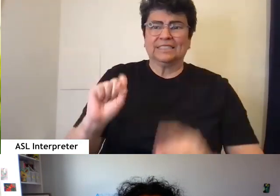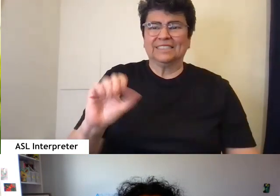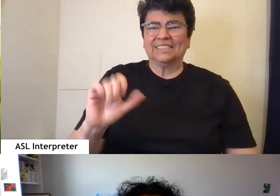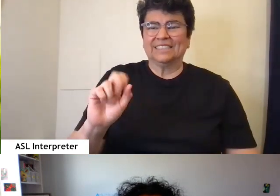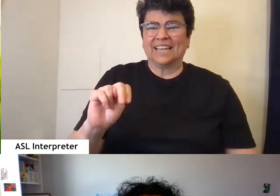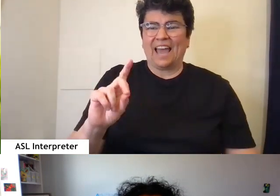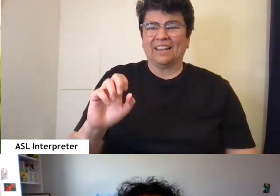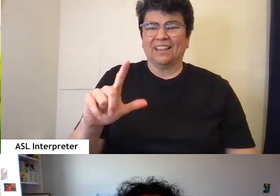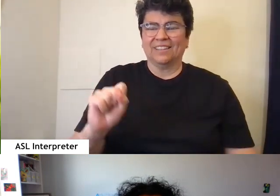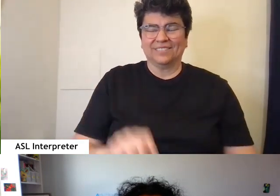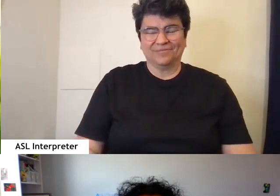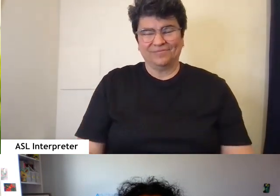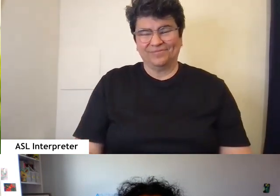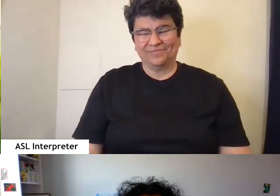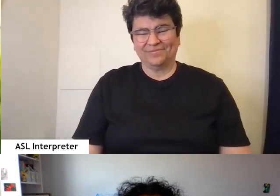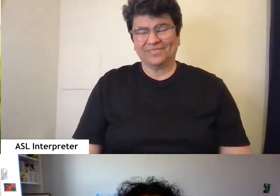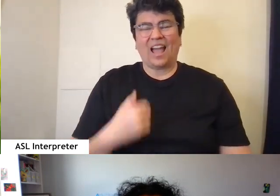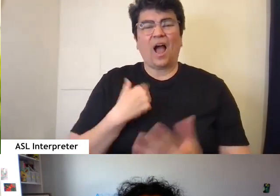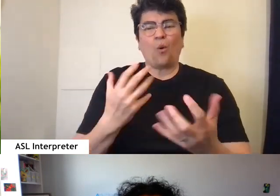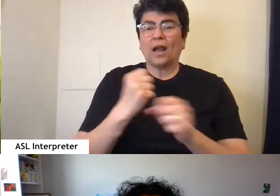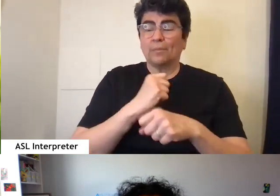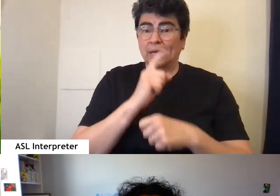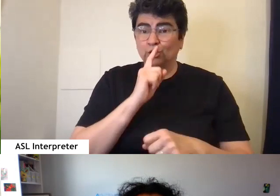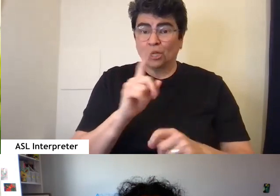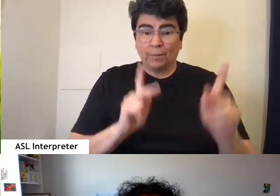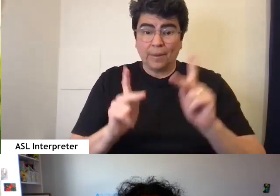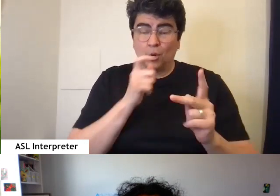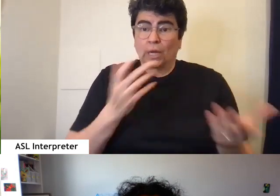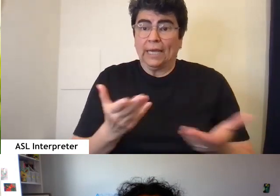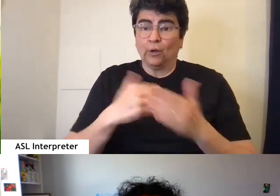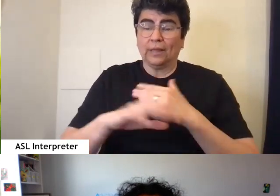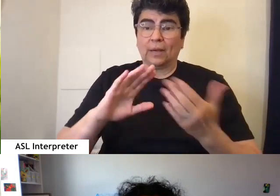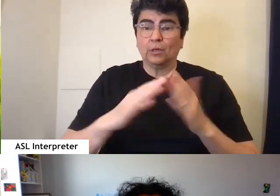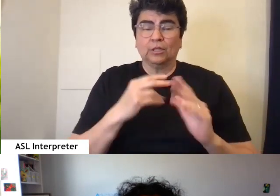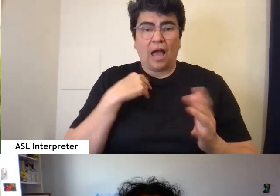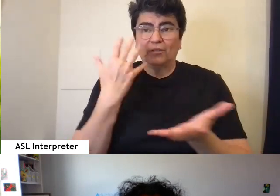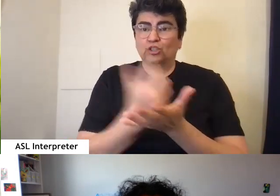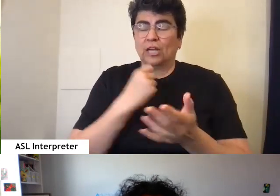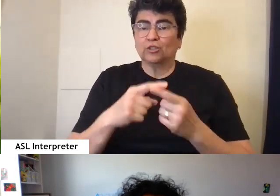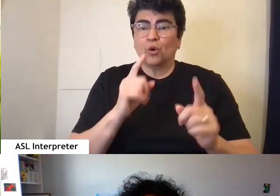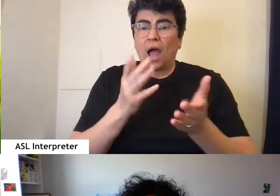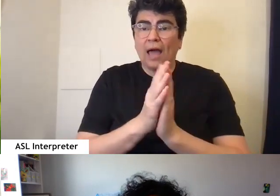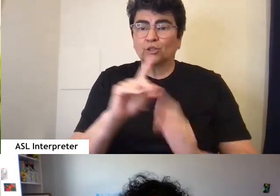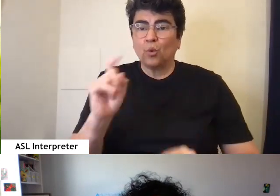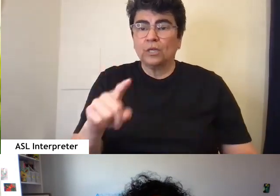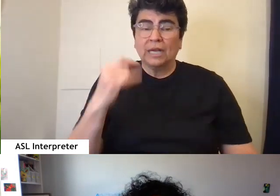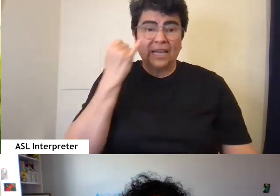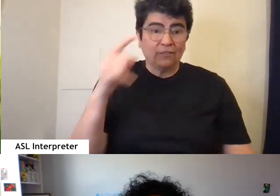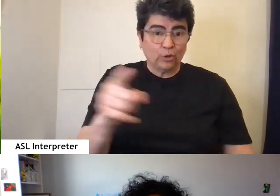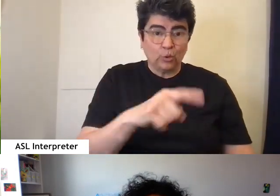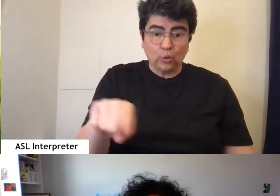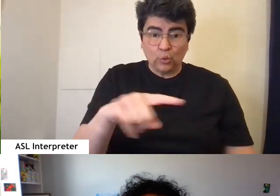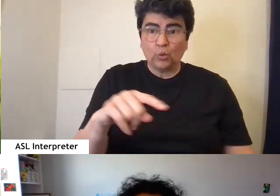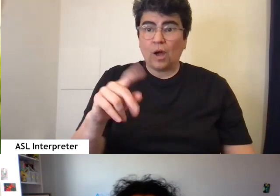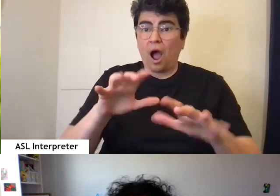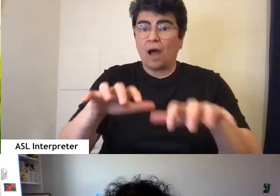You know, I do want to make sure that folks who are here from our community have a chance to ask you questions. So if any of you have questions that